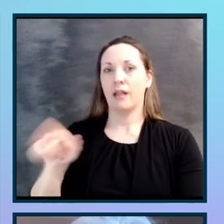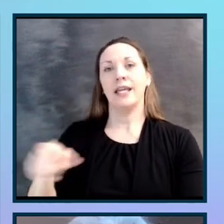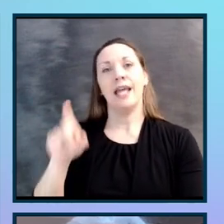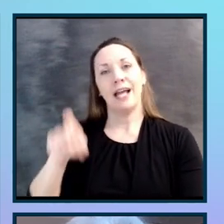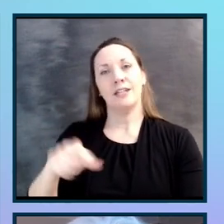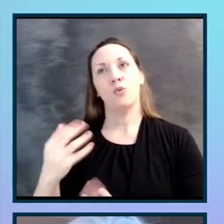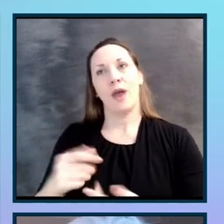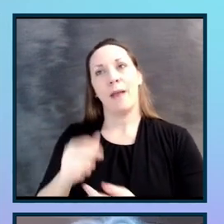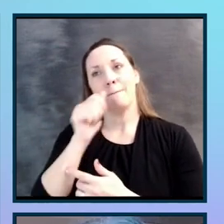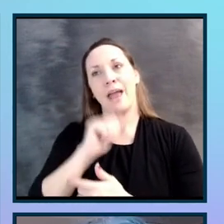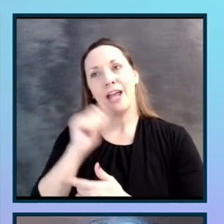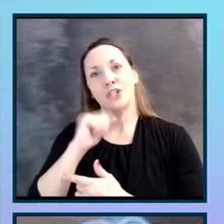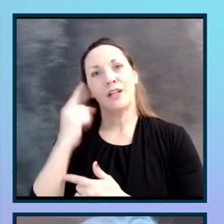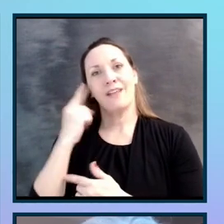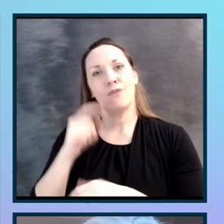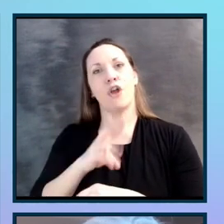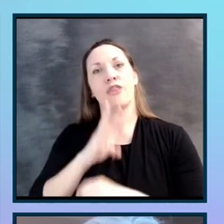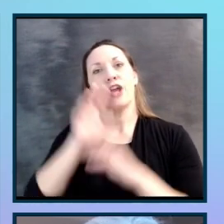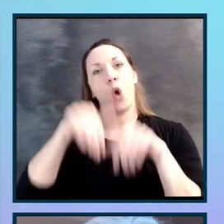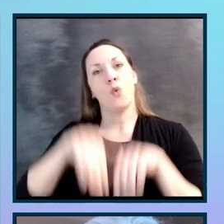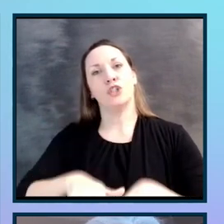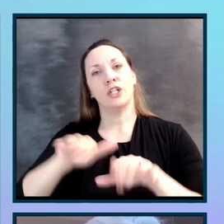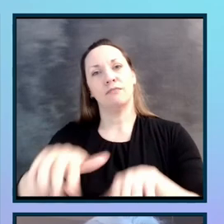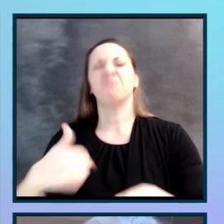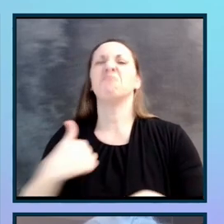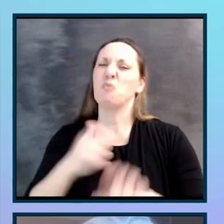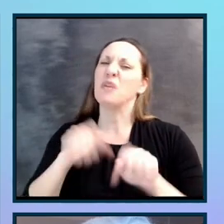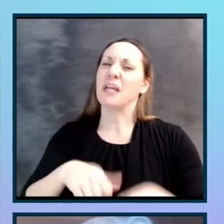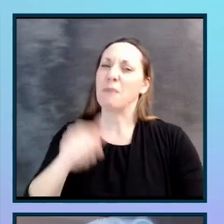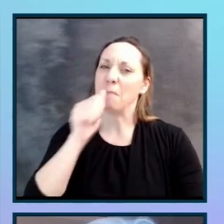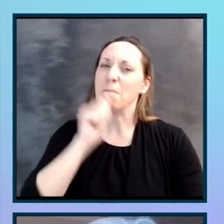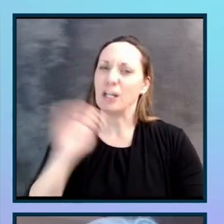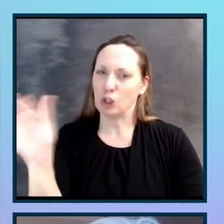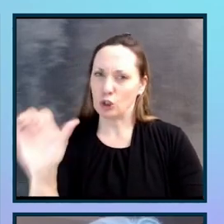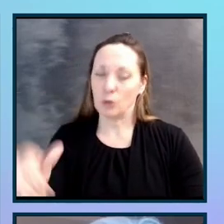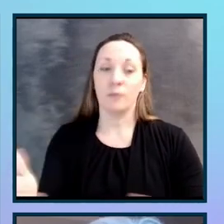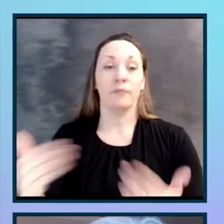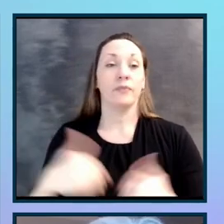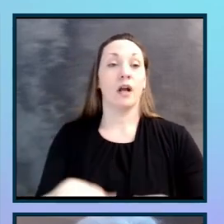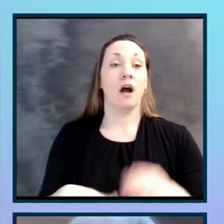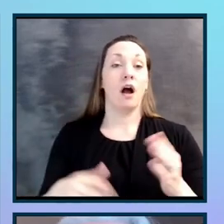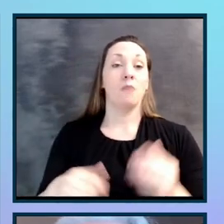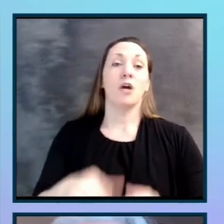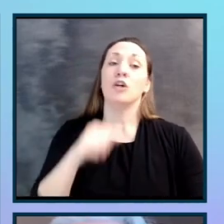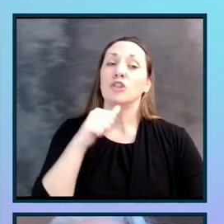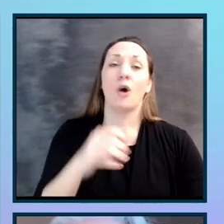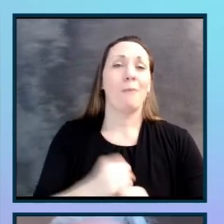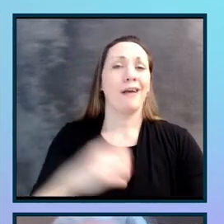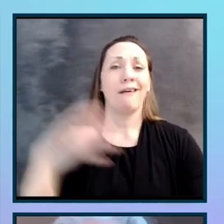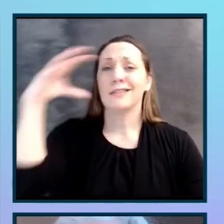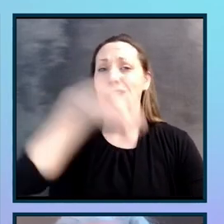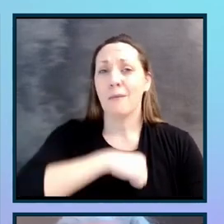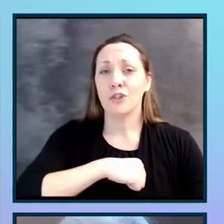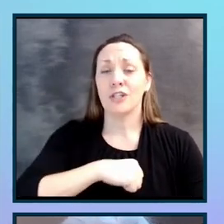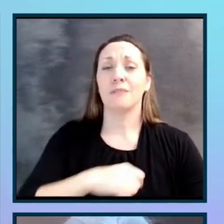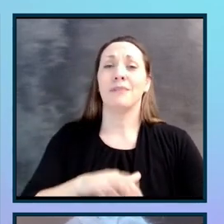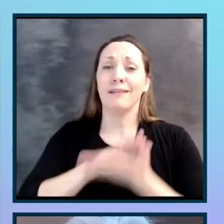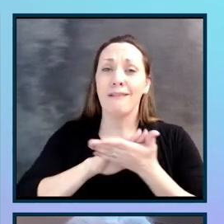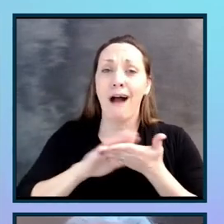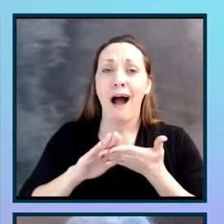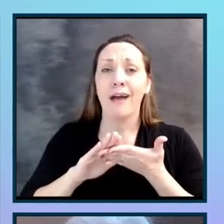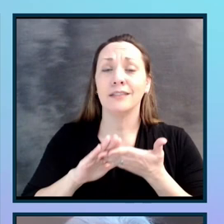be patient if things take extra time. Don't make assumptions and be kind. Your assumptions are the windows on the world.